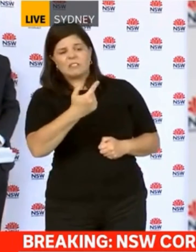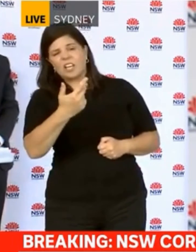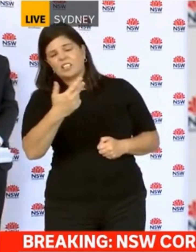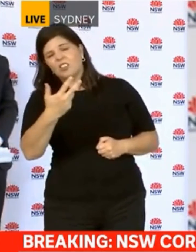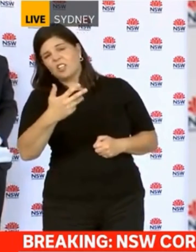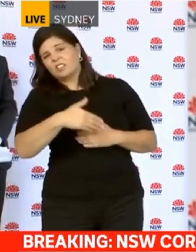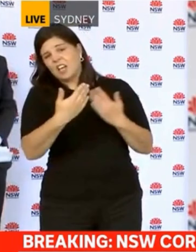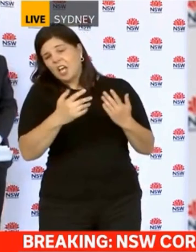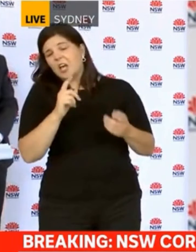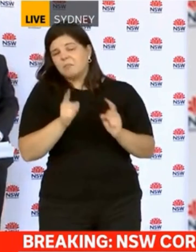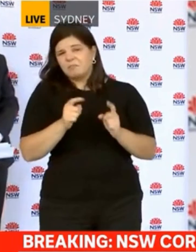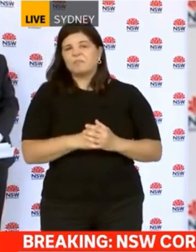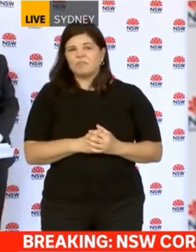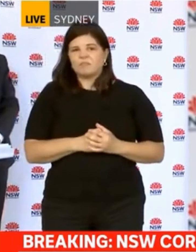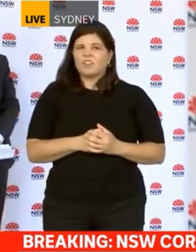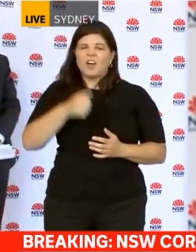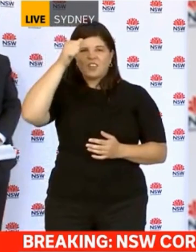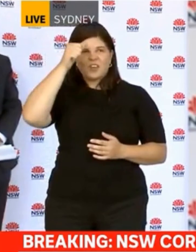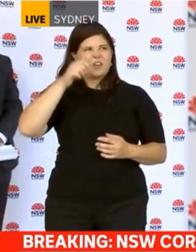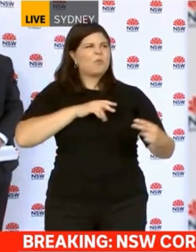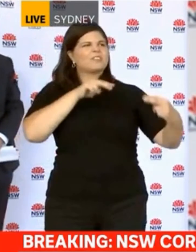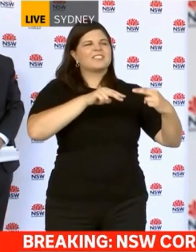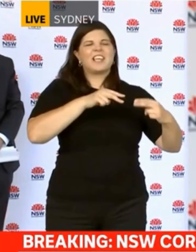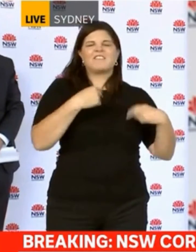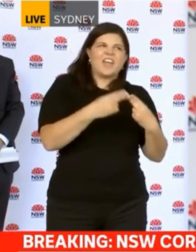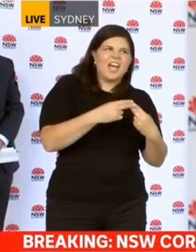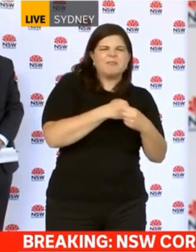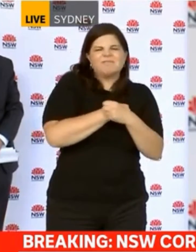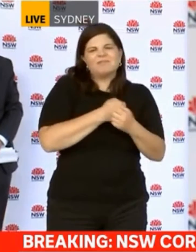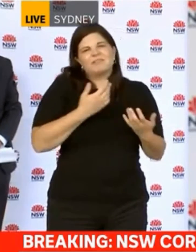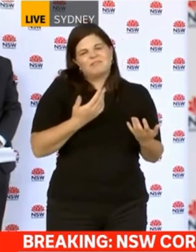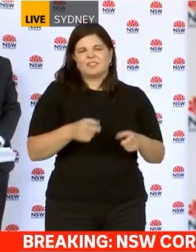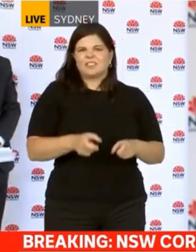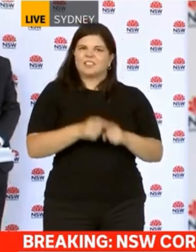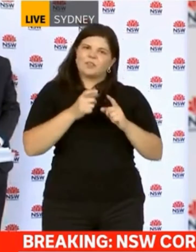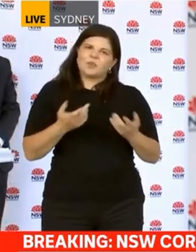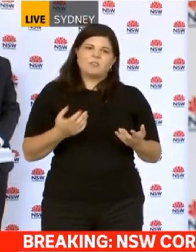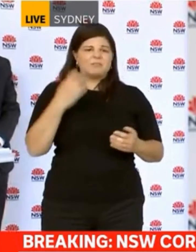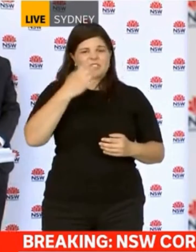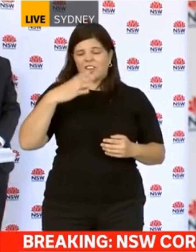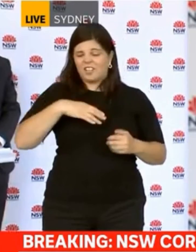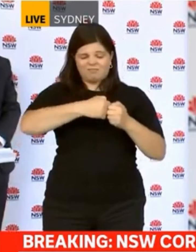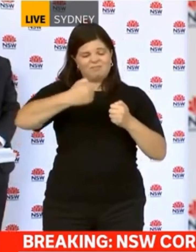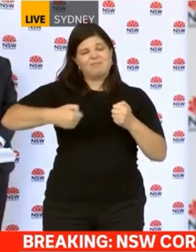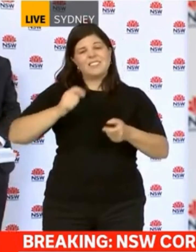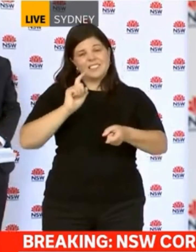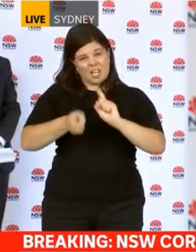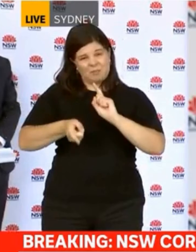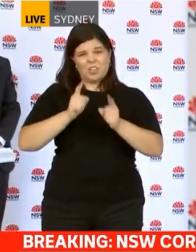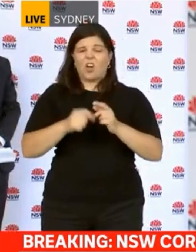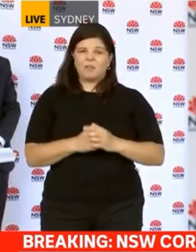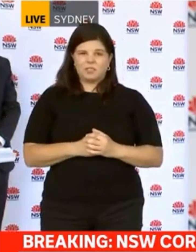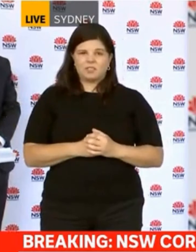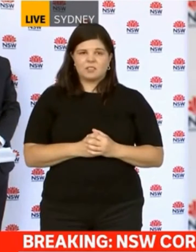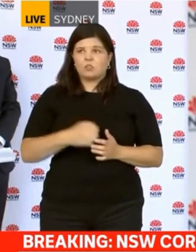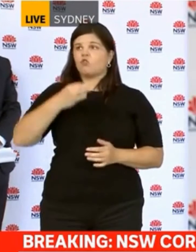always difficult, especially for those who've been separated from families for a long time. But this is to keep the community safe. We can't